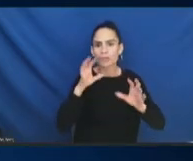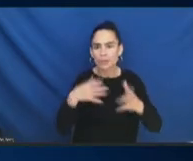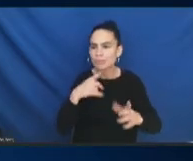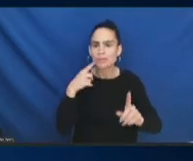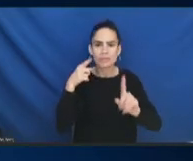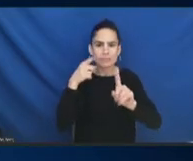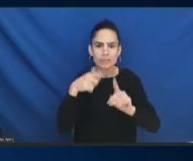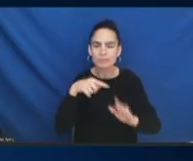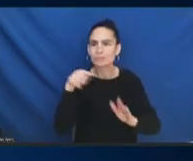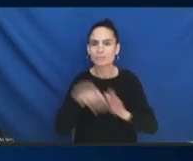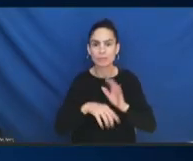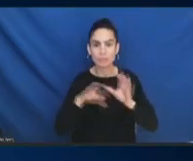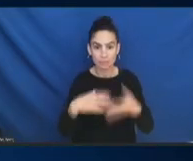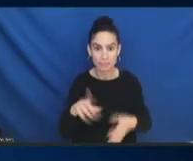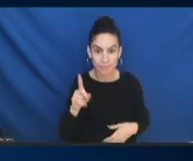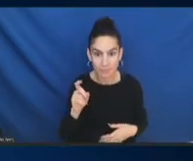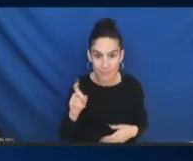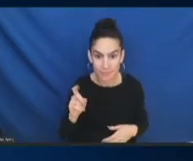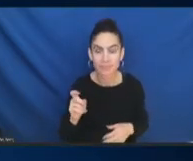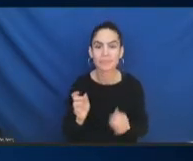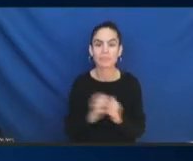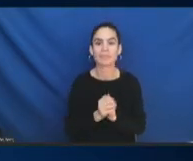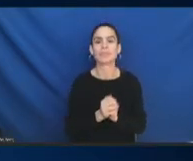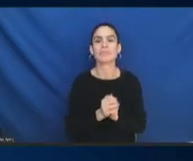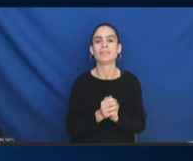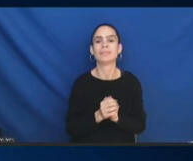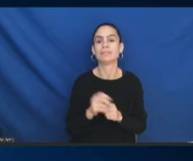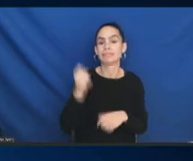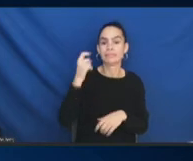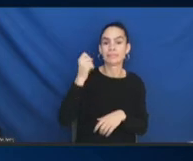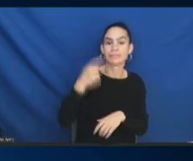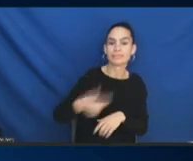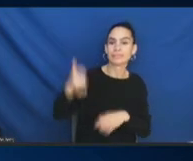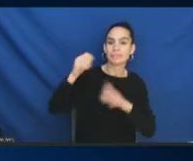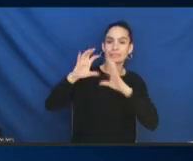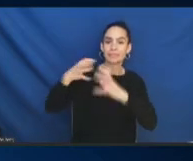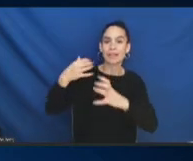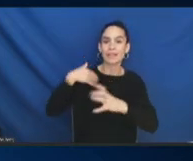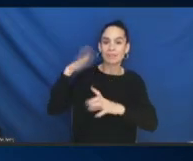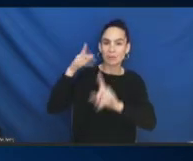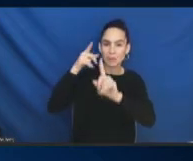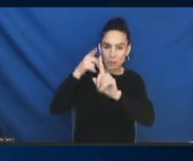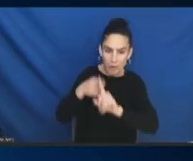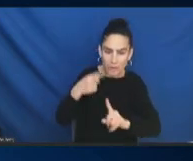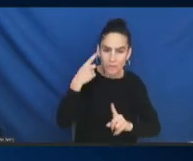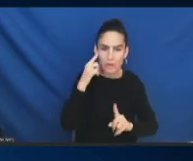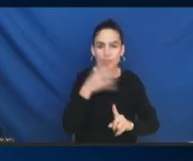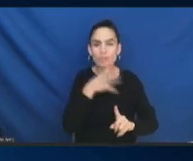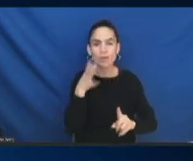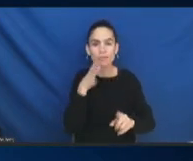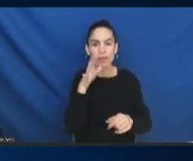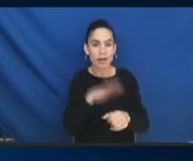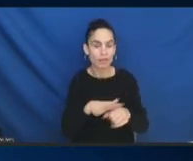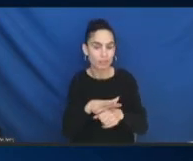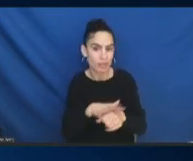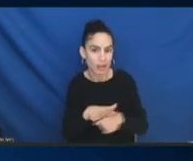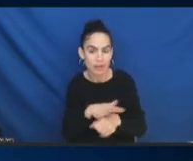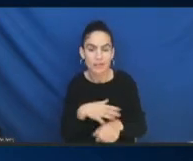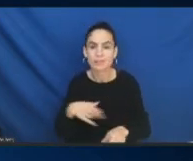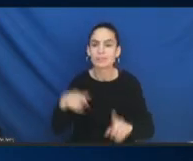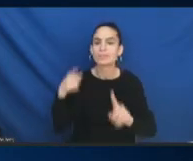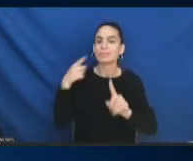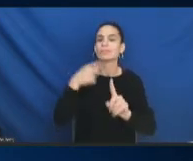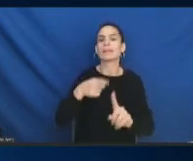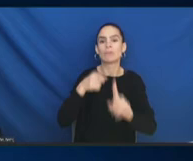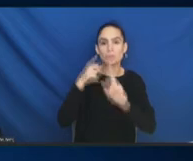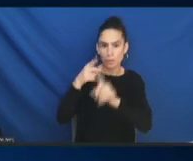administration has certain objectives for rural areas and certain objectives for racial and ethnic